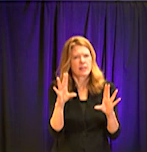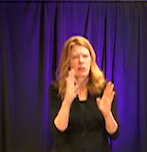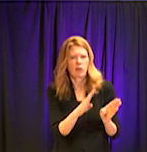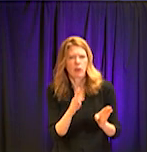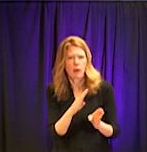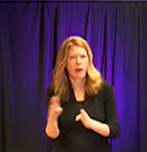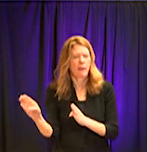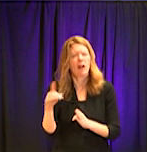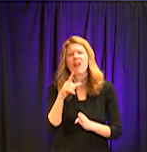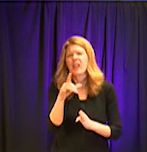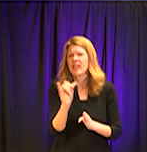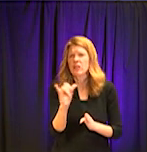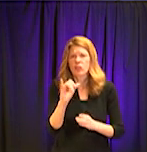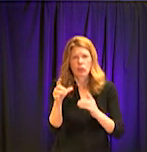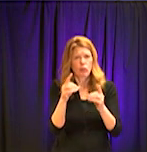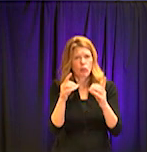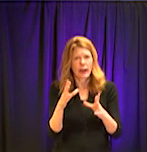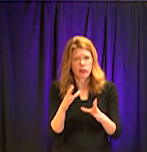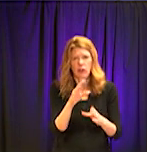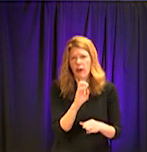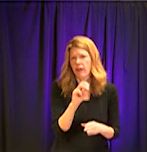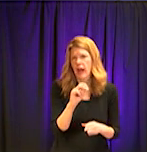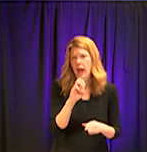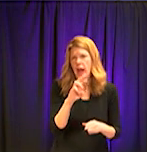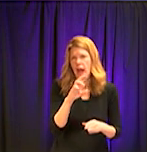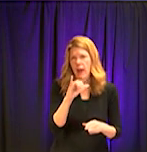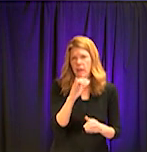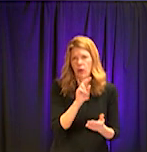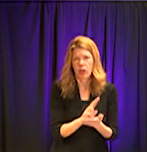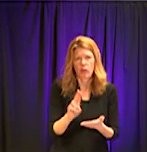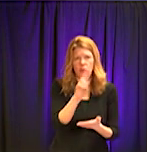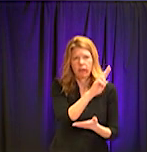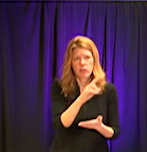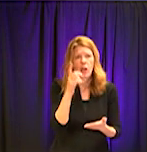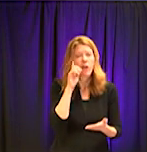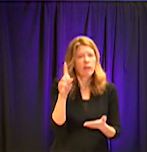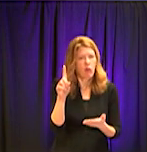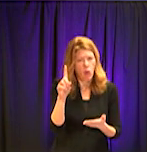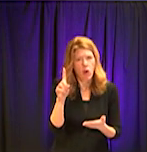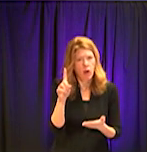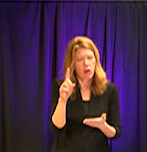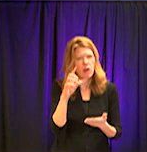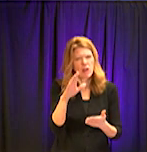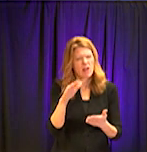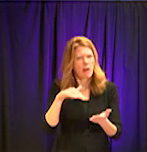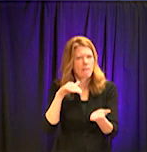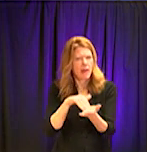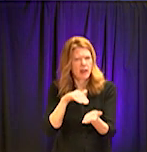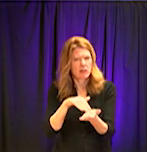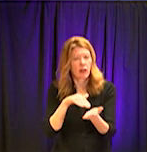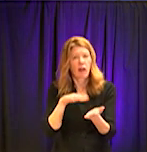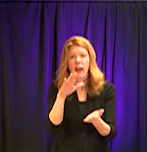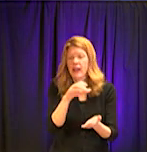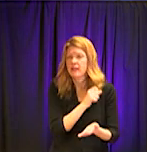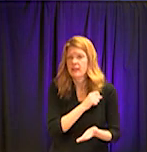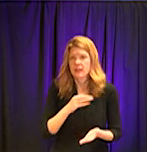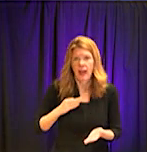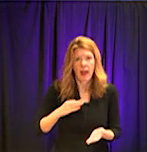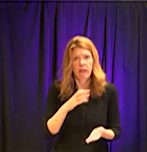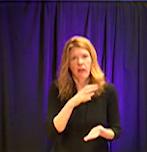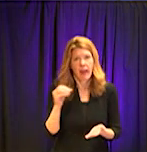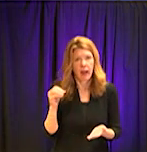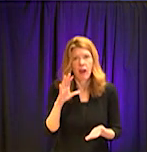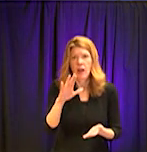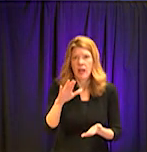the director of Emory's section of pre-hospital and disaster medicine, whose faculty and staff, by the way, provide medical oversight